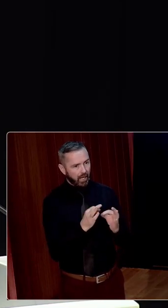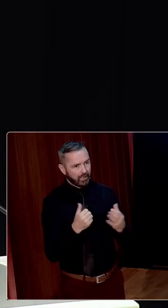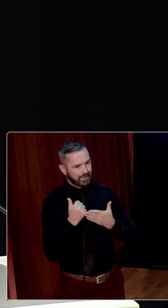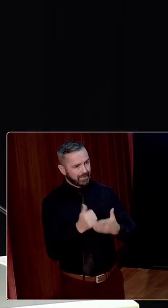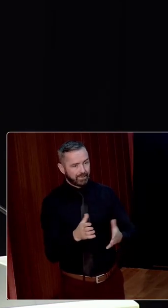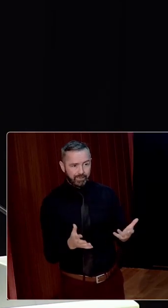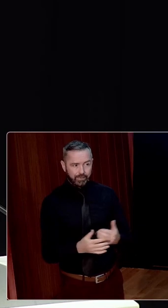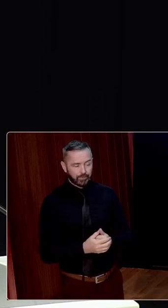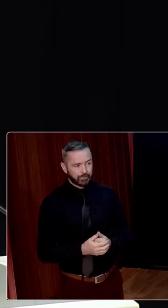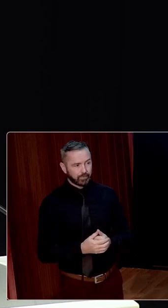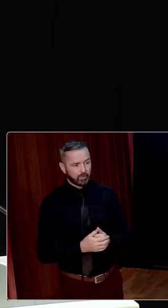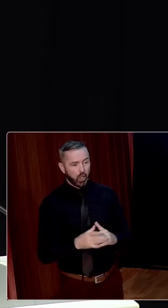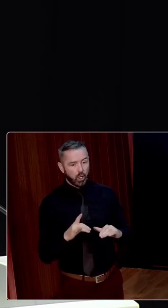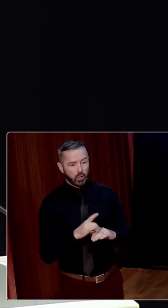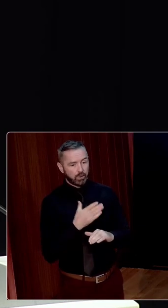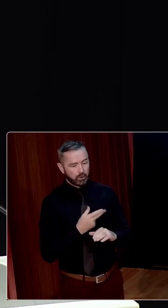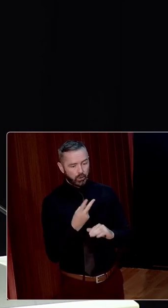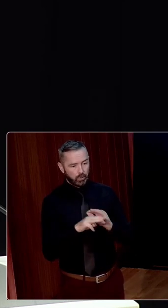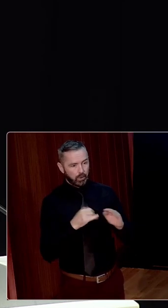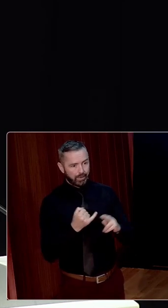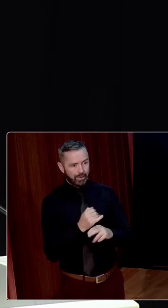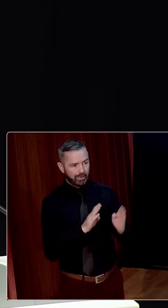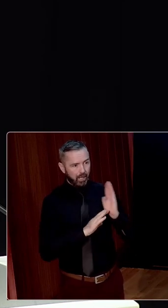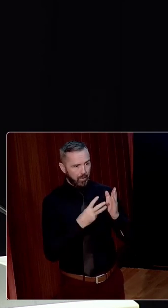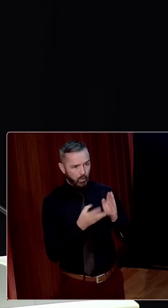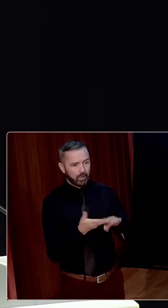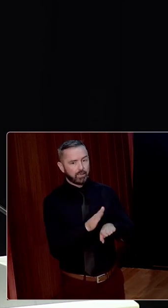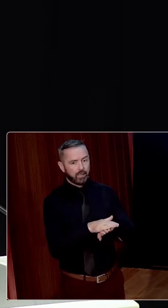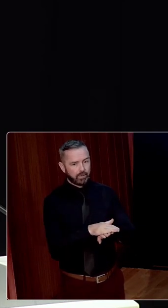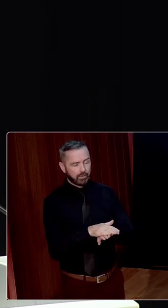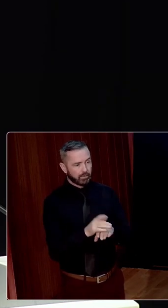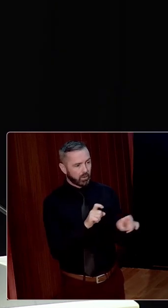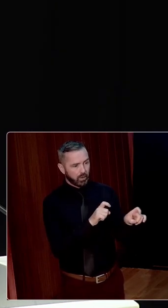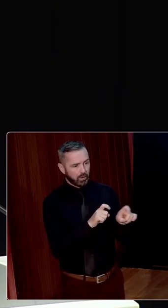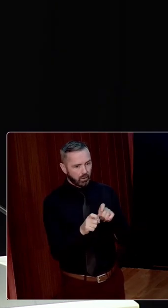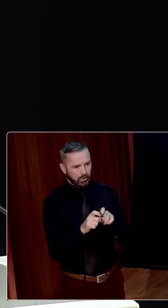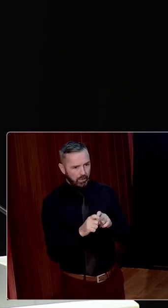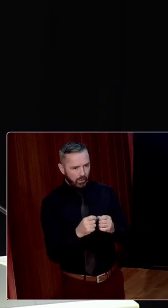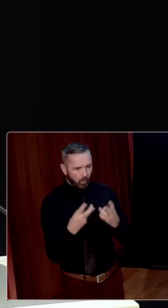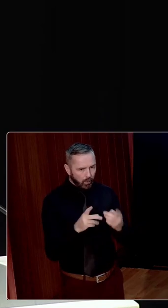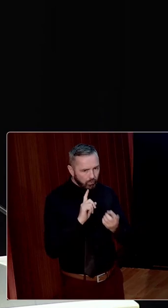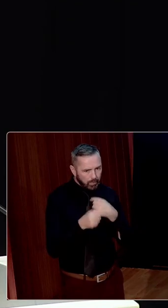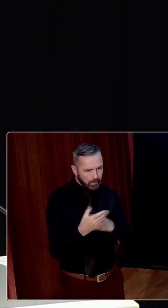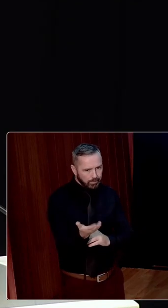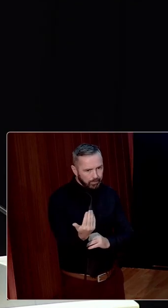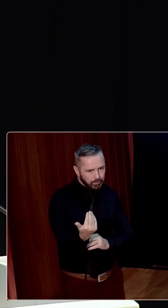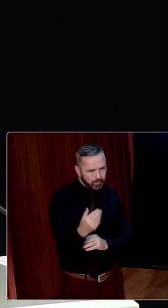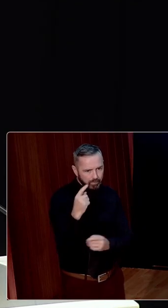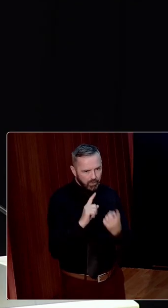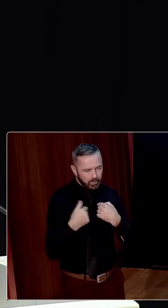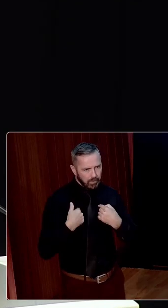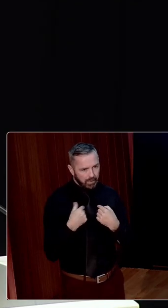Her husband had been less than two months in the army when he died. He was still, she was still writing looking for a response in January